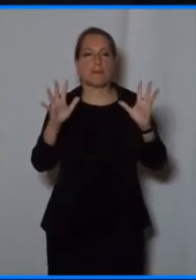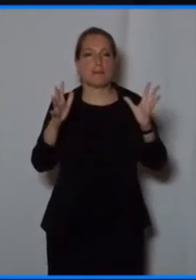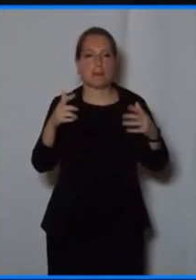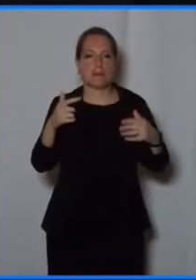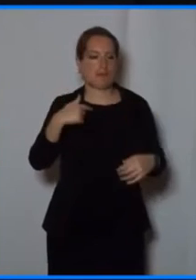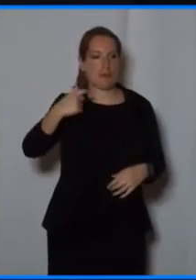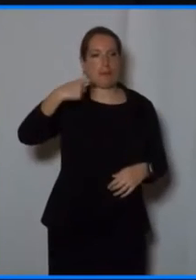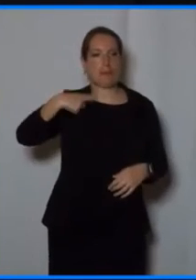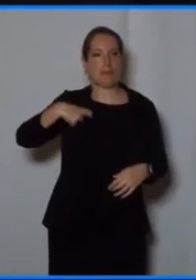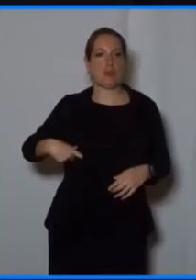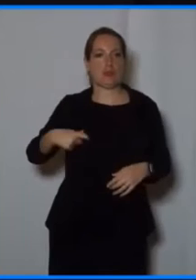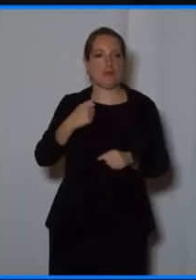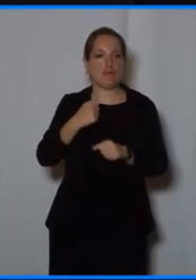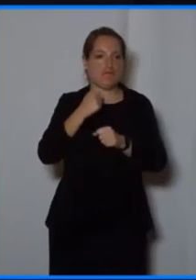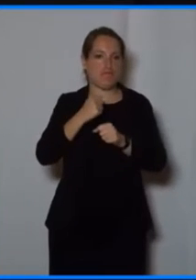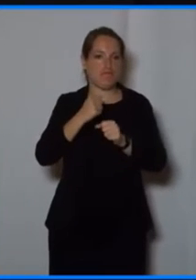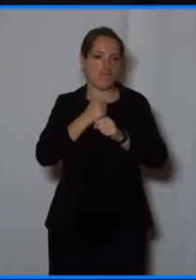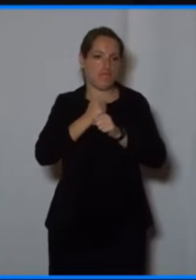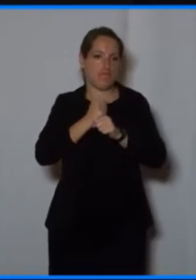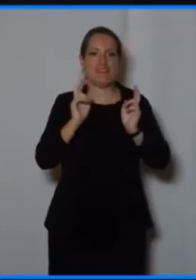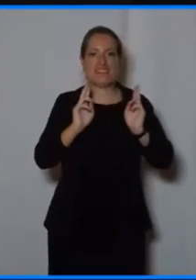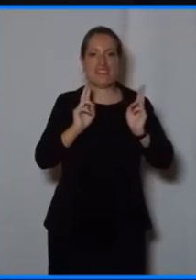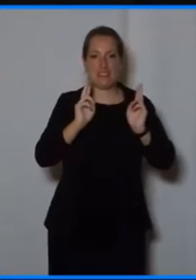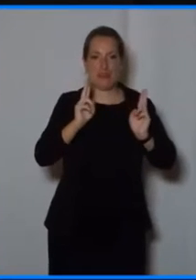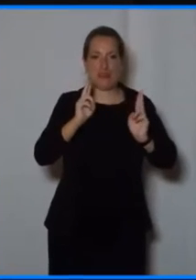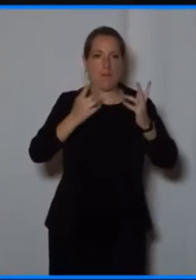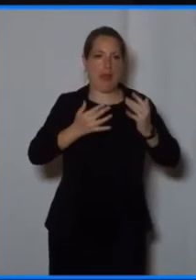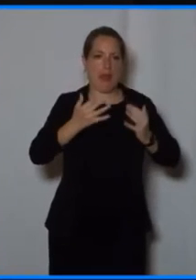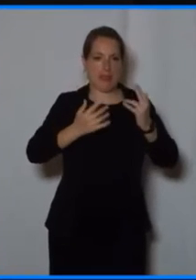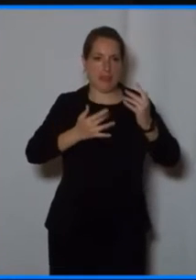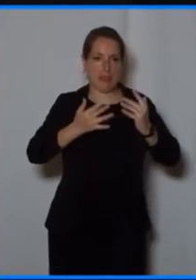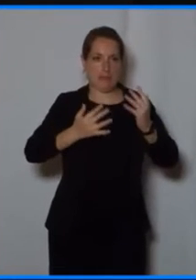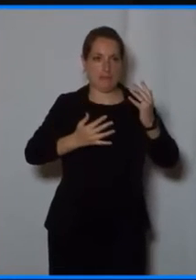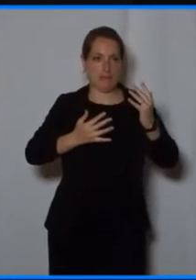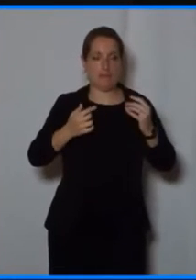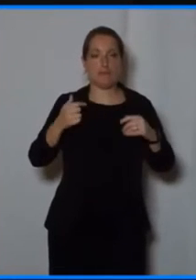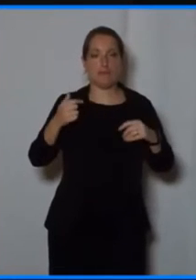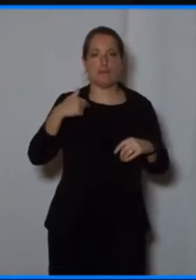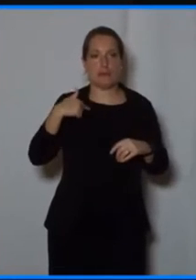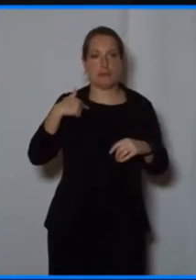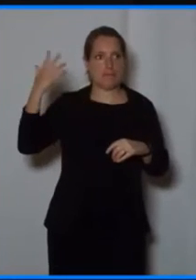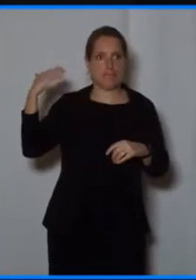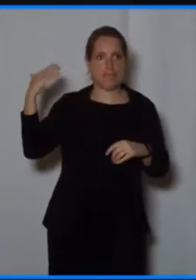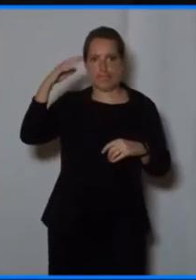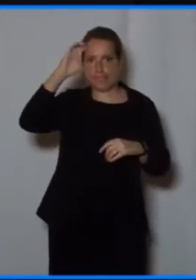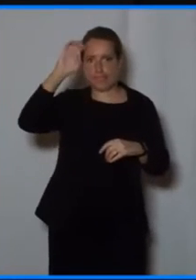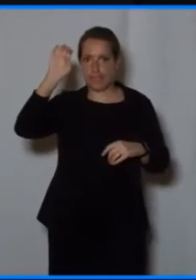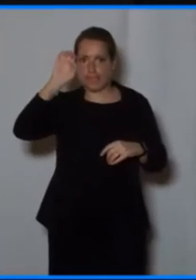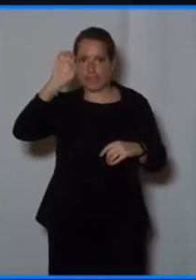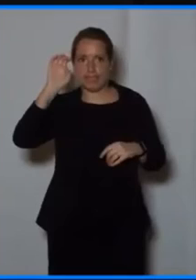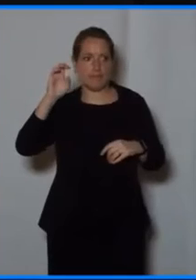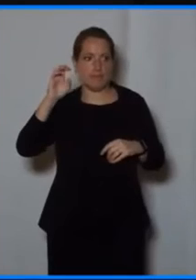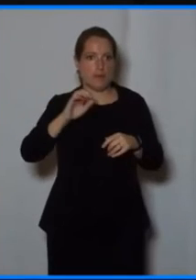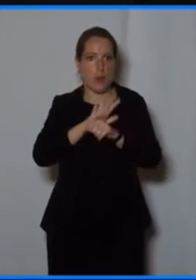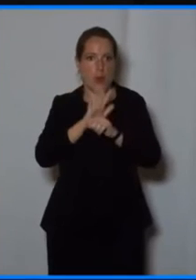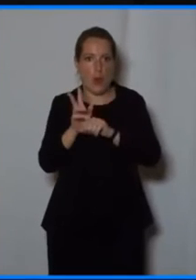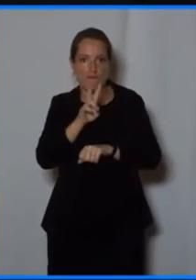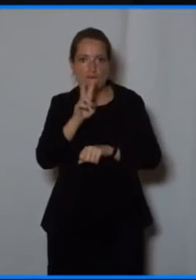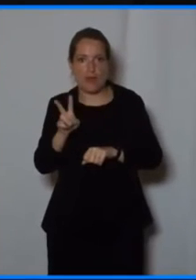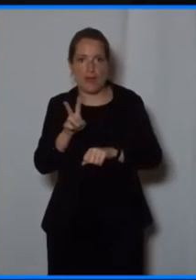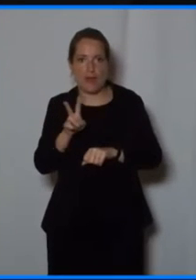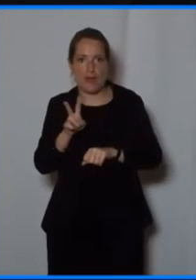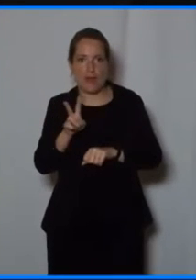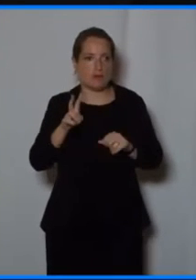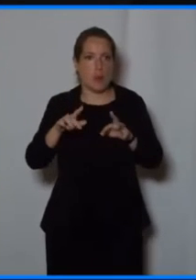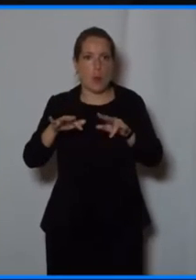education is the future. And I have just been sitting through the pandemics trying to teach my students, you know, over Zoom and so on. And I've seen the level